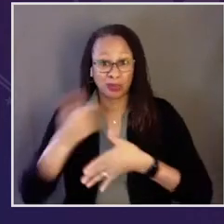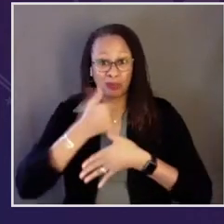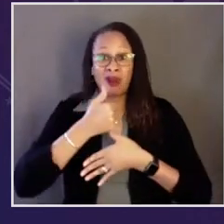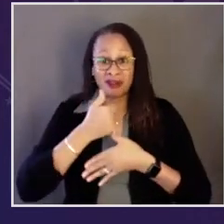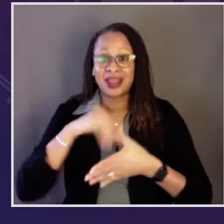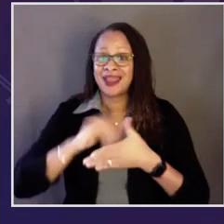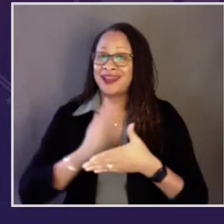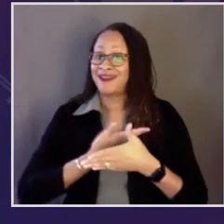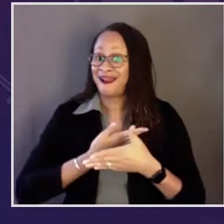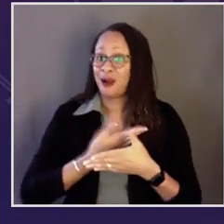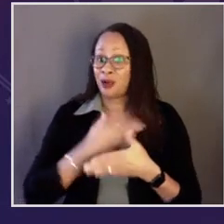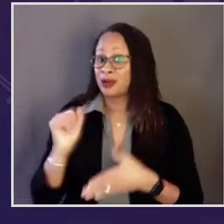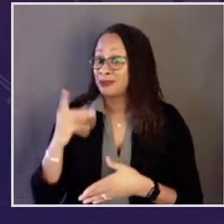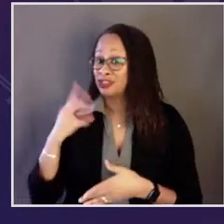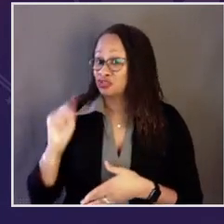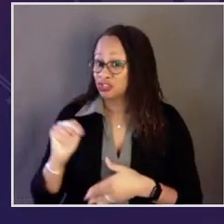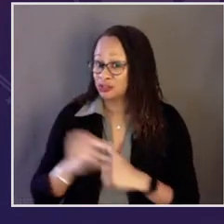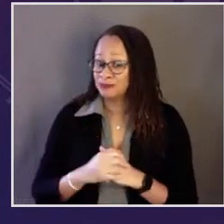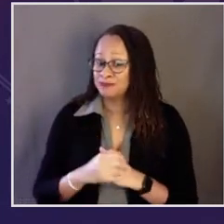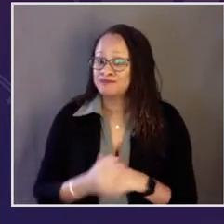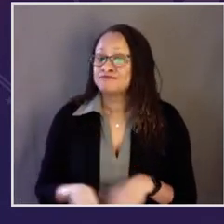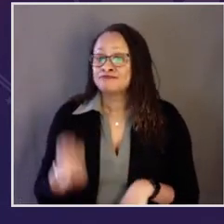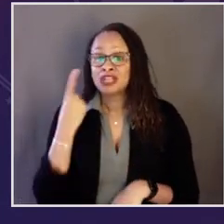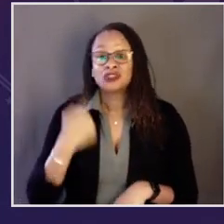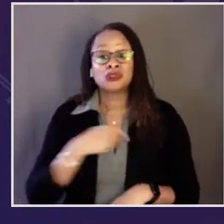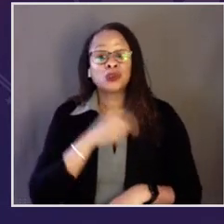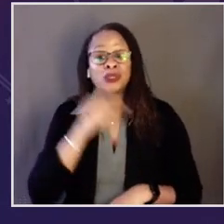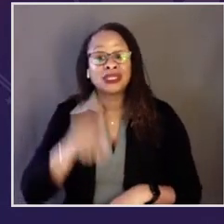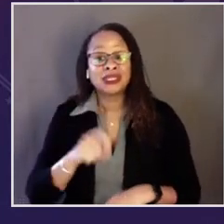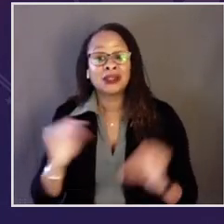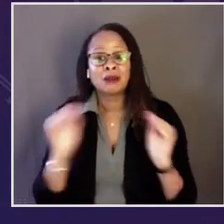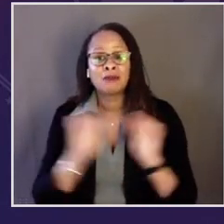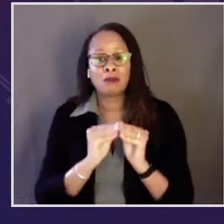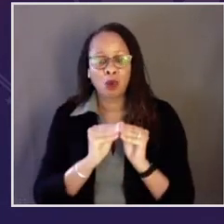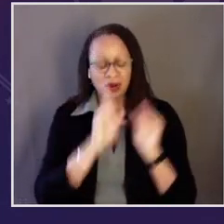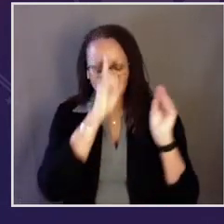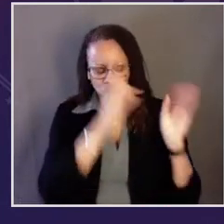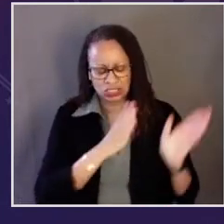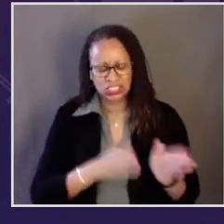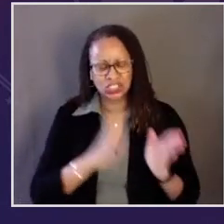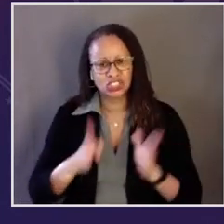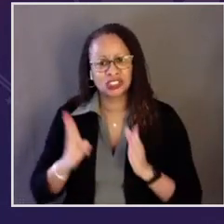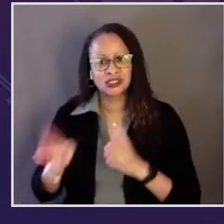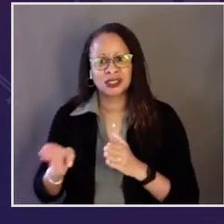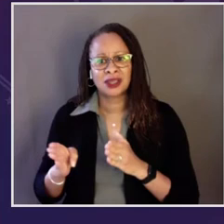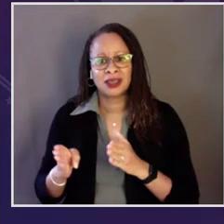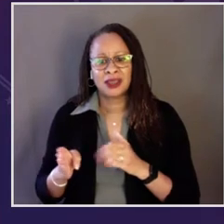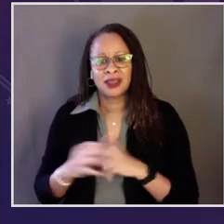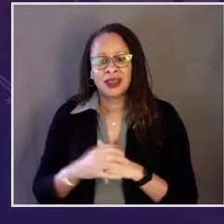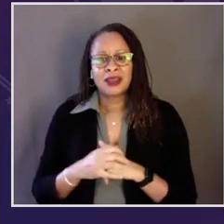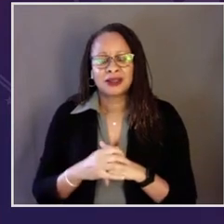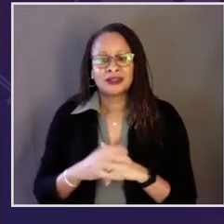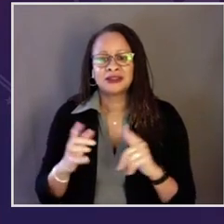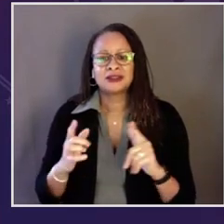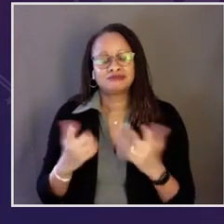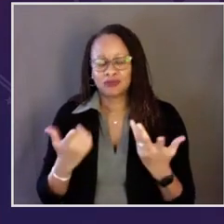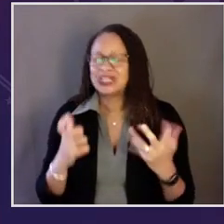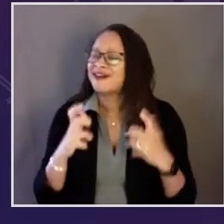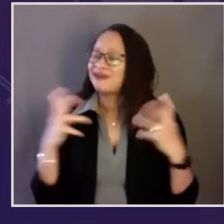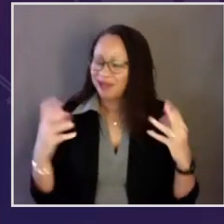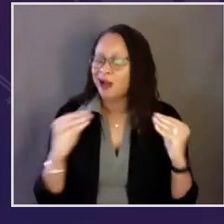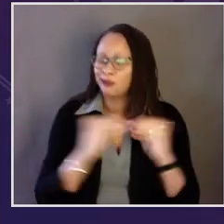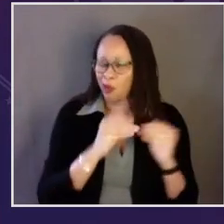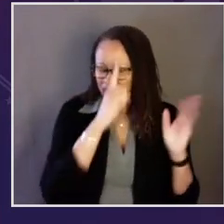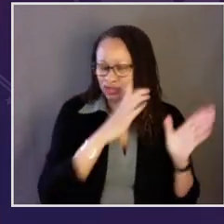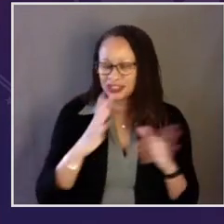China, which will be a key priority in the Biden-Harris administration. She understands that we need a more